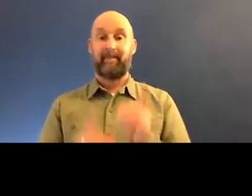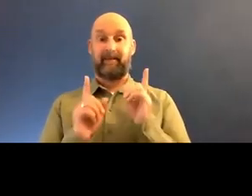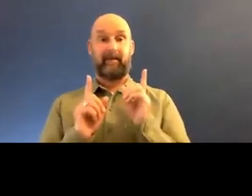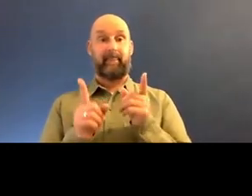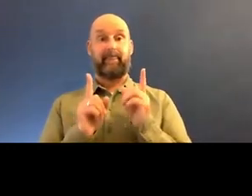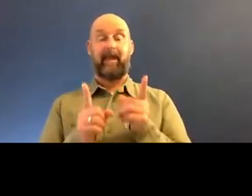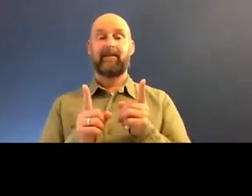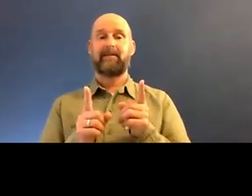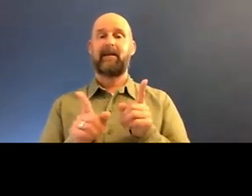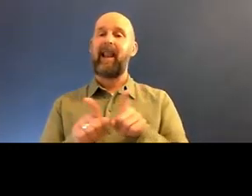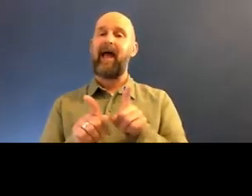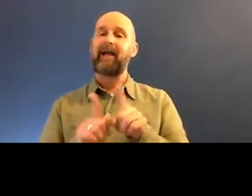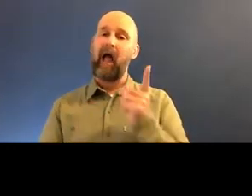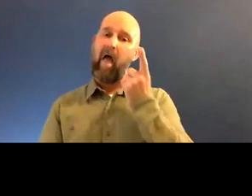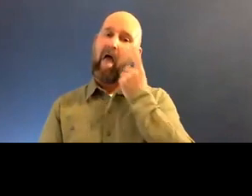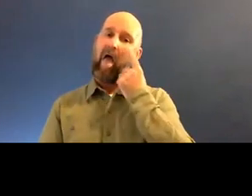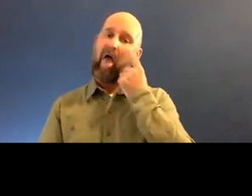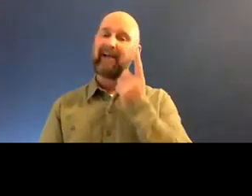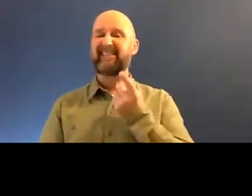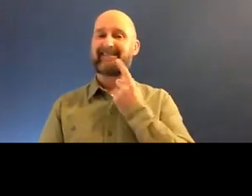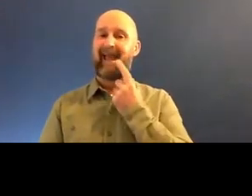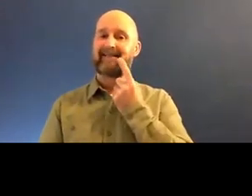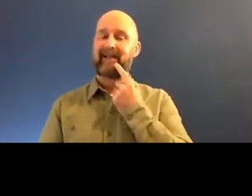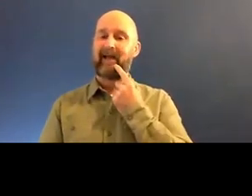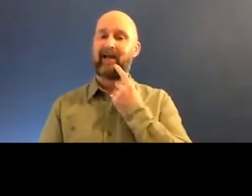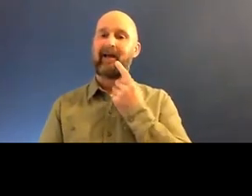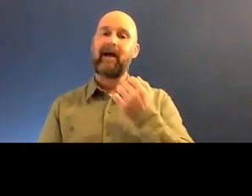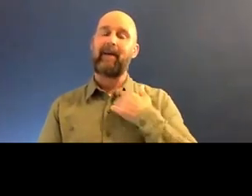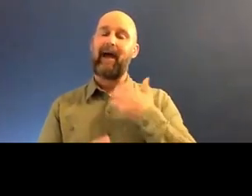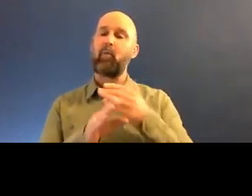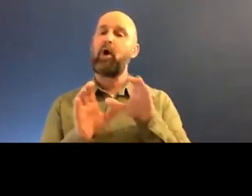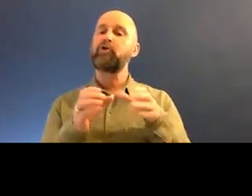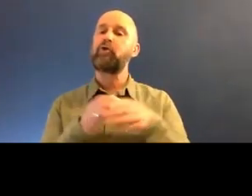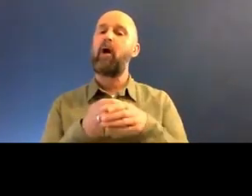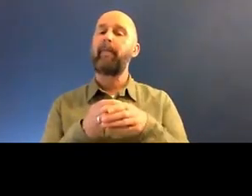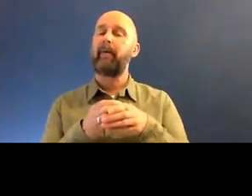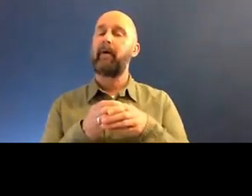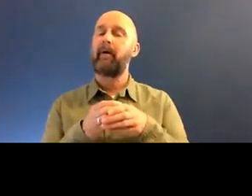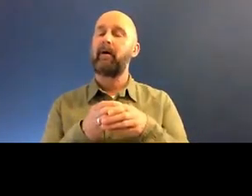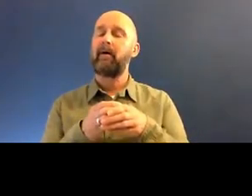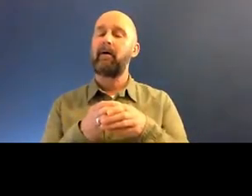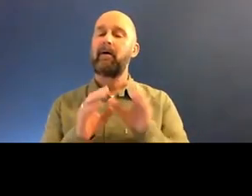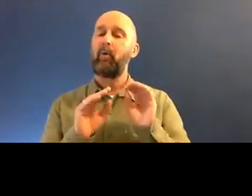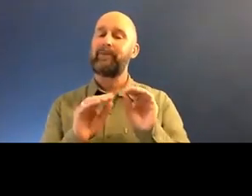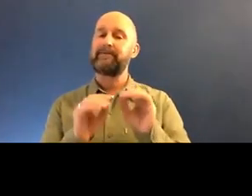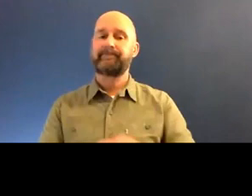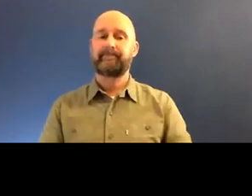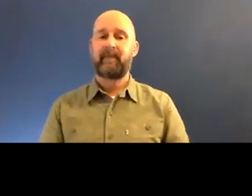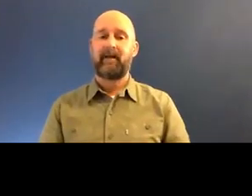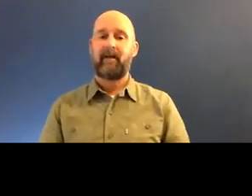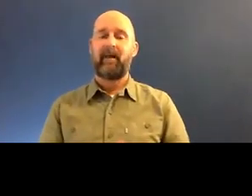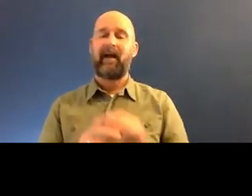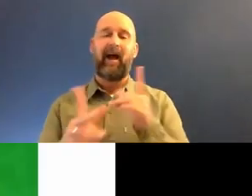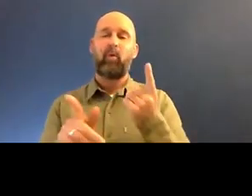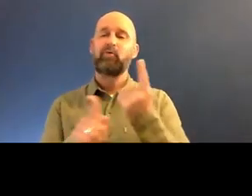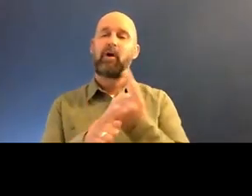going to be more of a taster for what I'm going to be doing during my workshop. So I'm just going to glaze over some of the work that I've done over the